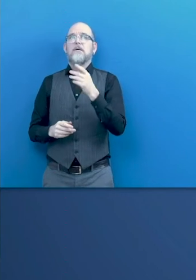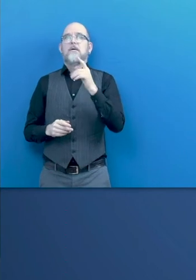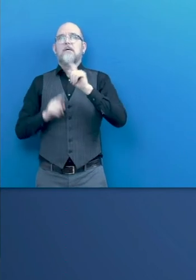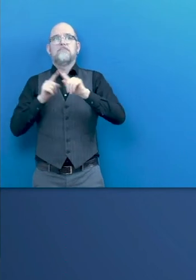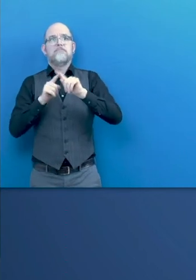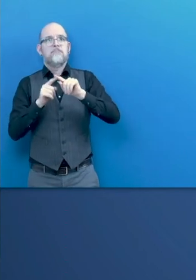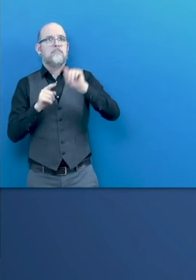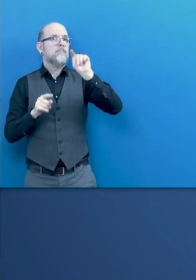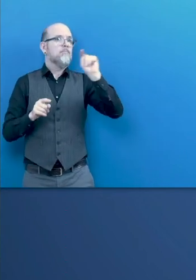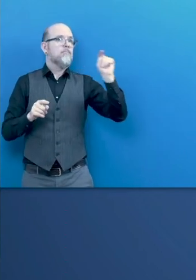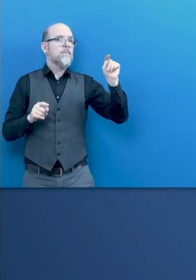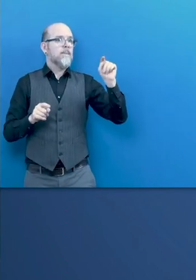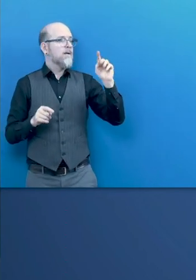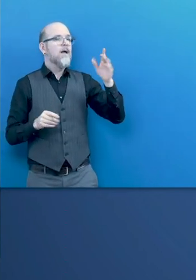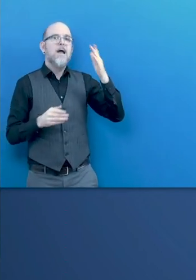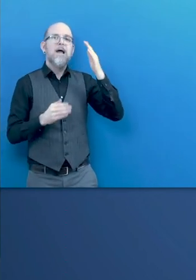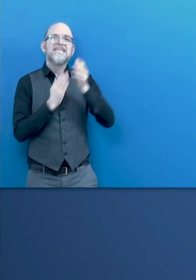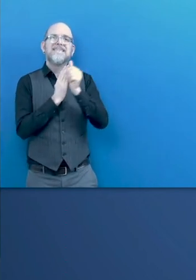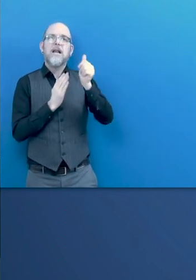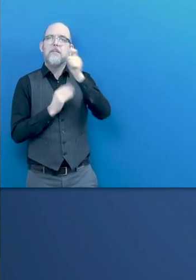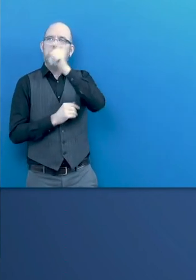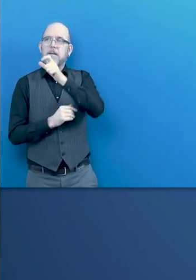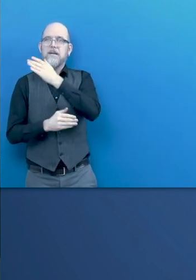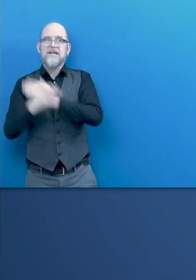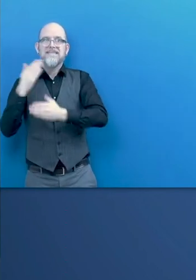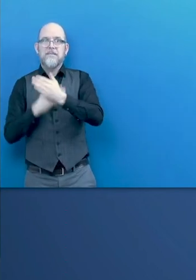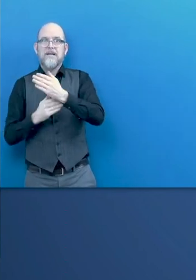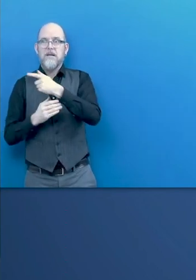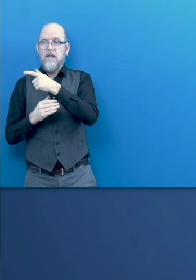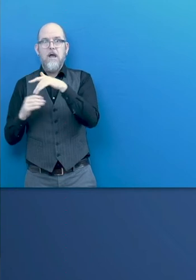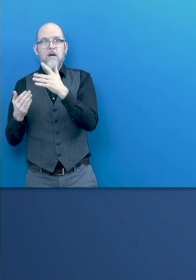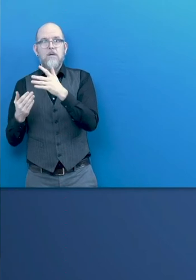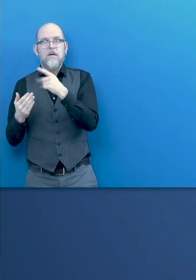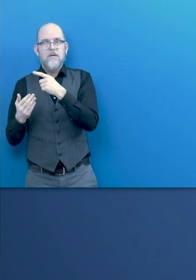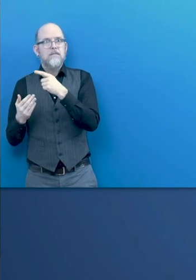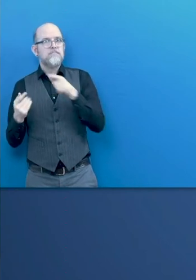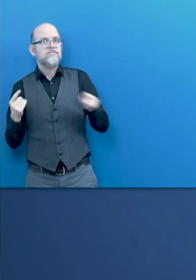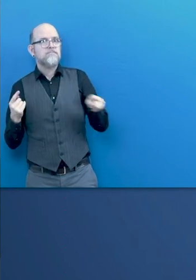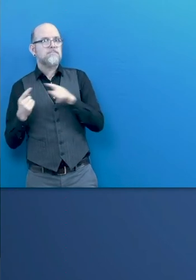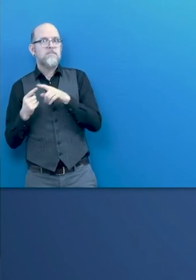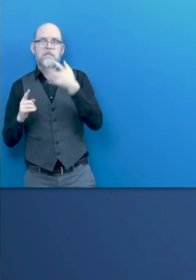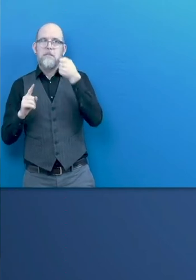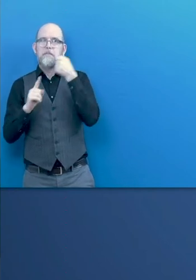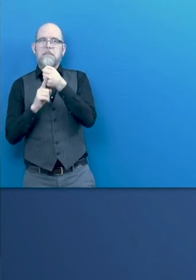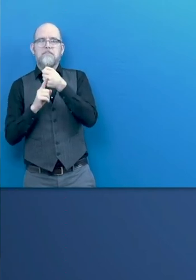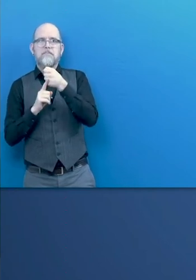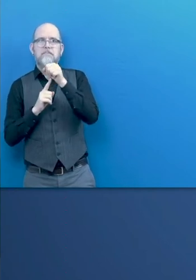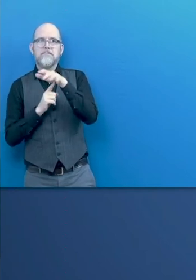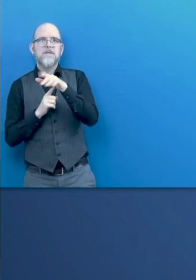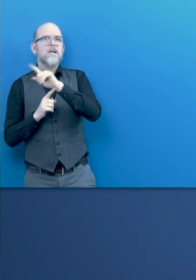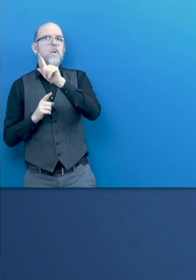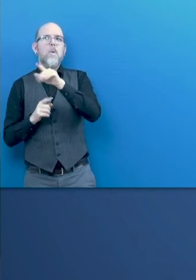Moreover, the impact of digitalization varies among people with different disabilities, which is also